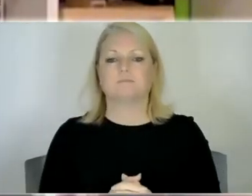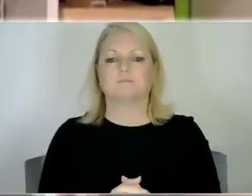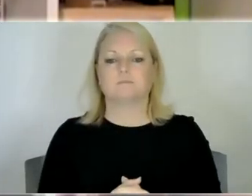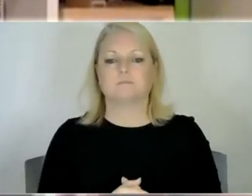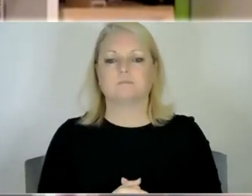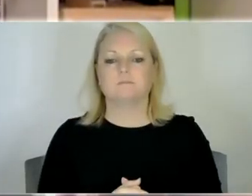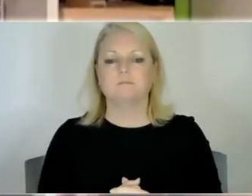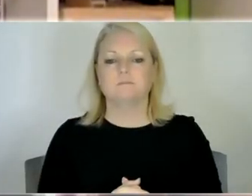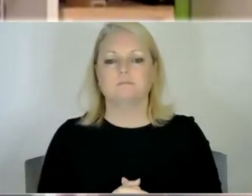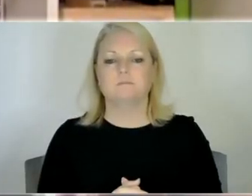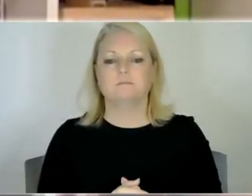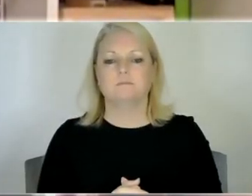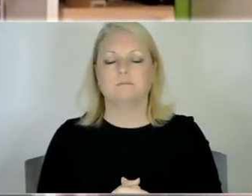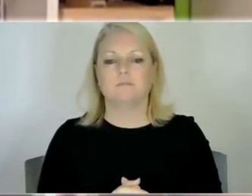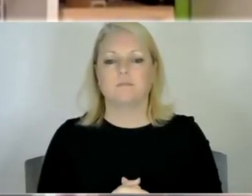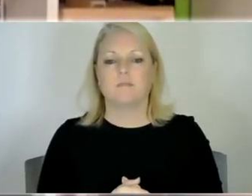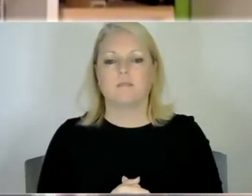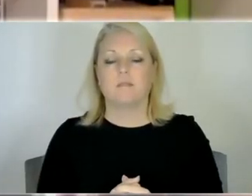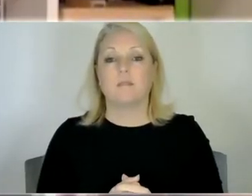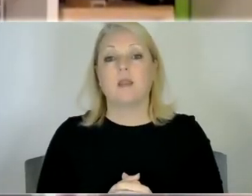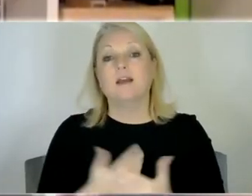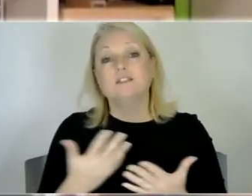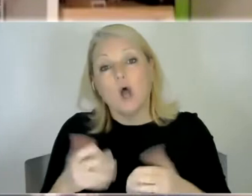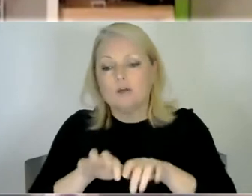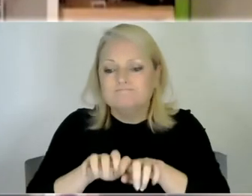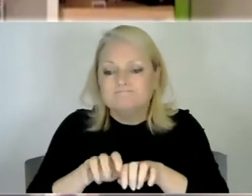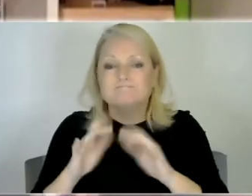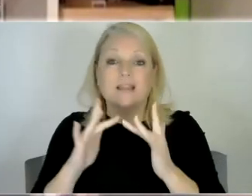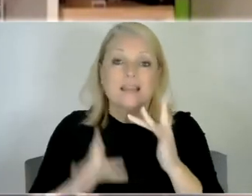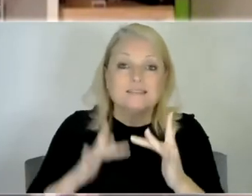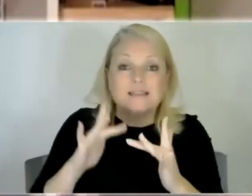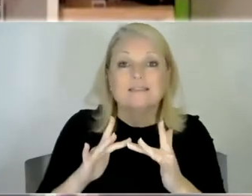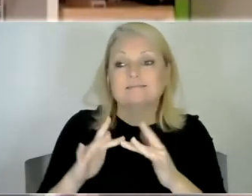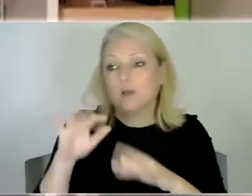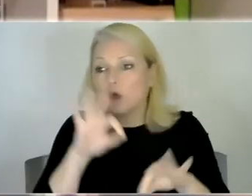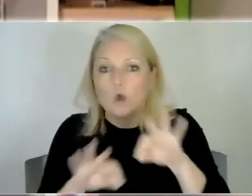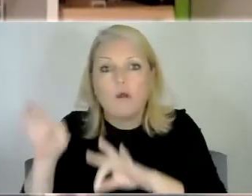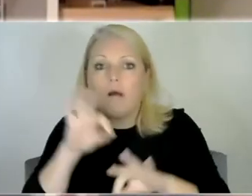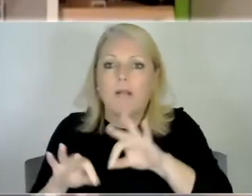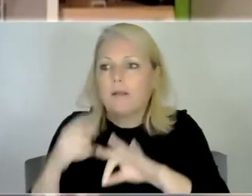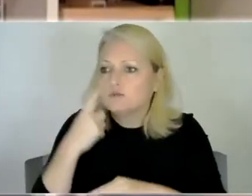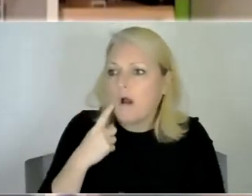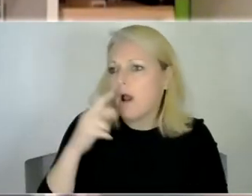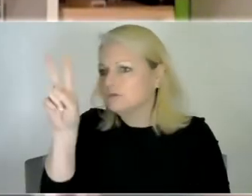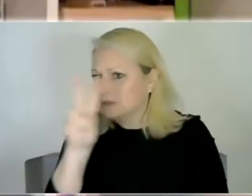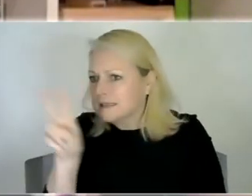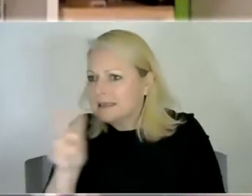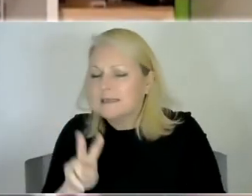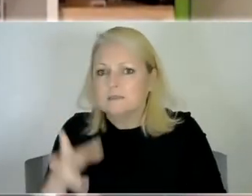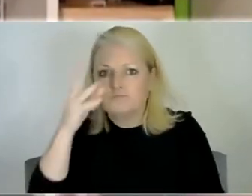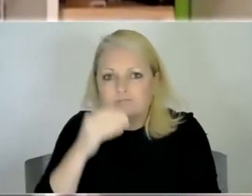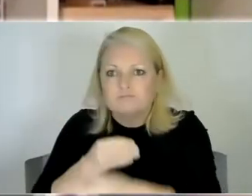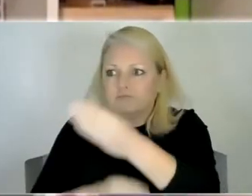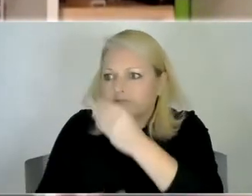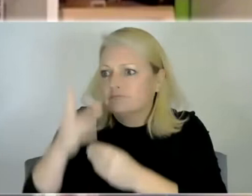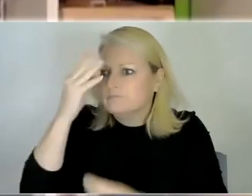and yeah and then you you know you spend time googling you spend time uh trying to find out as much information as you can and it feels like you